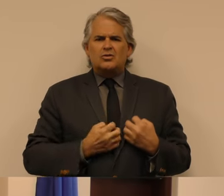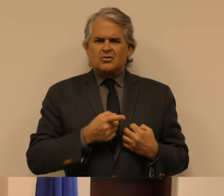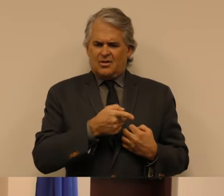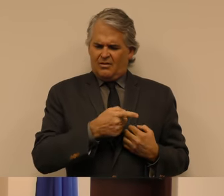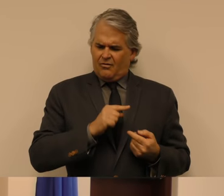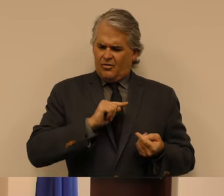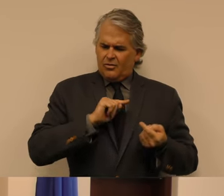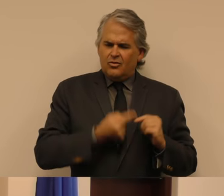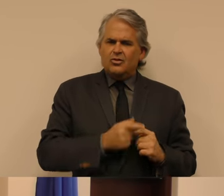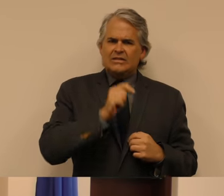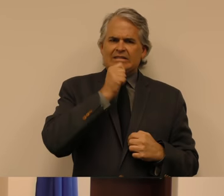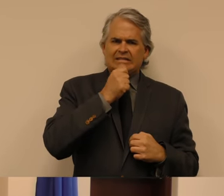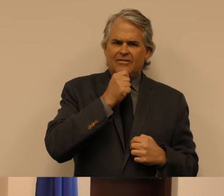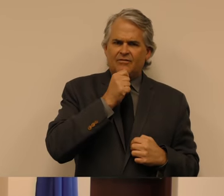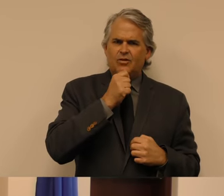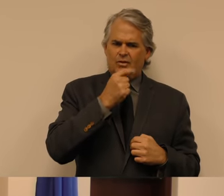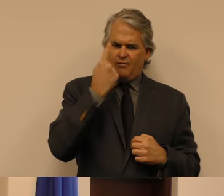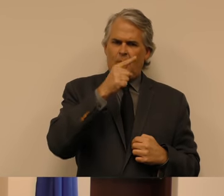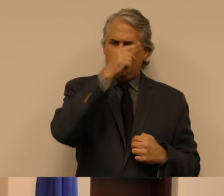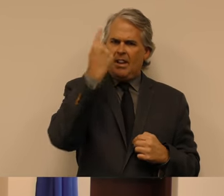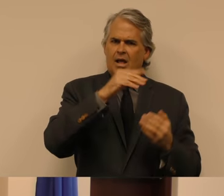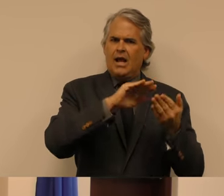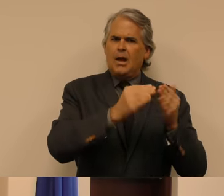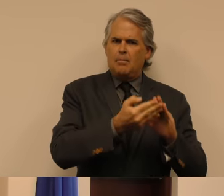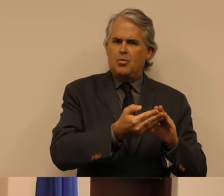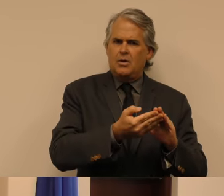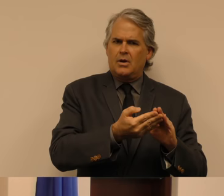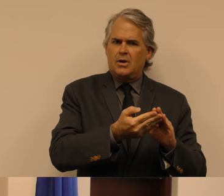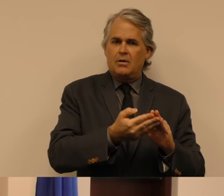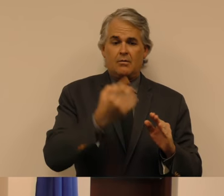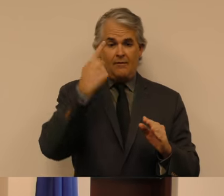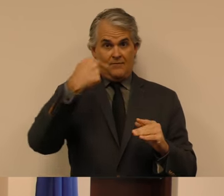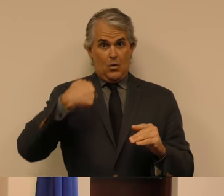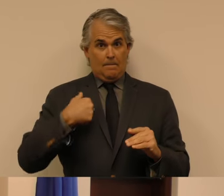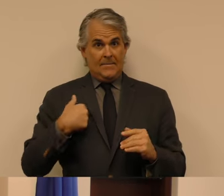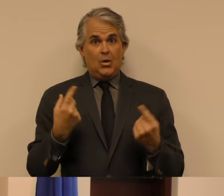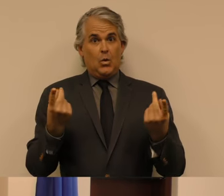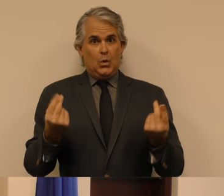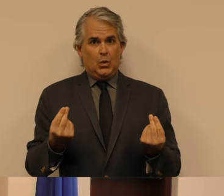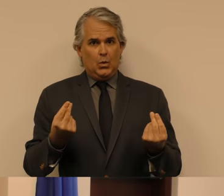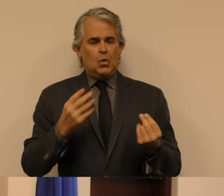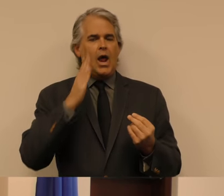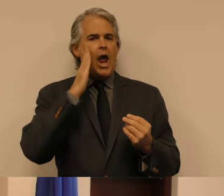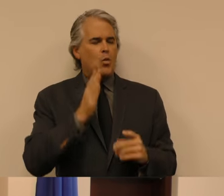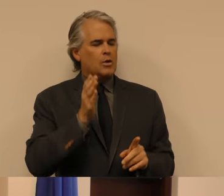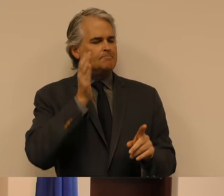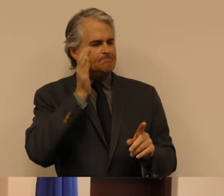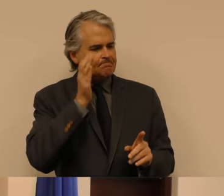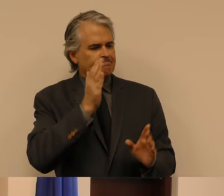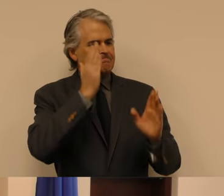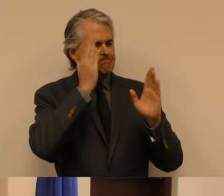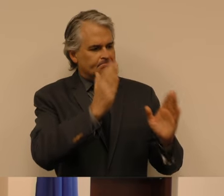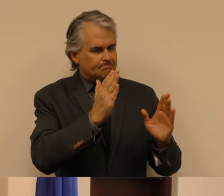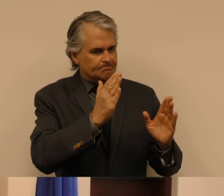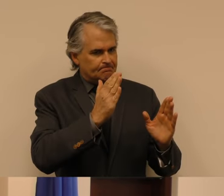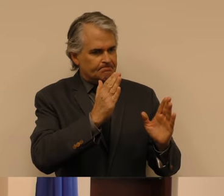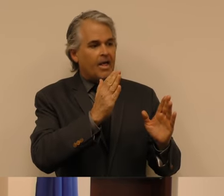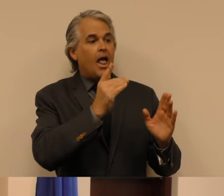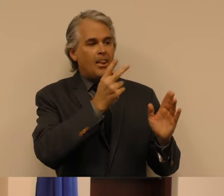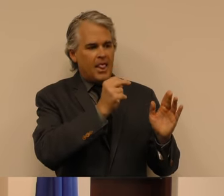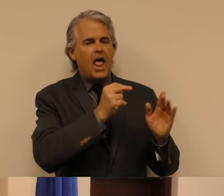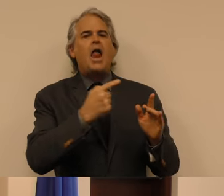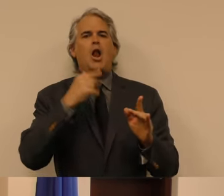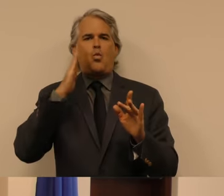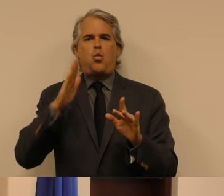community members? For me, it will start with listening and it will end with action. But it will take all of us.